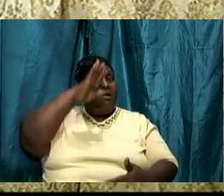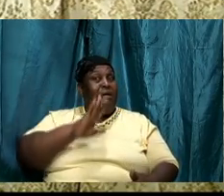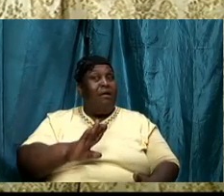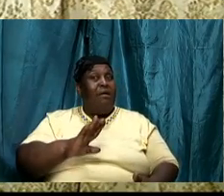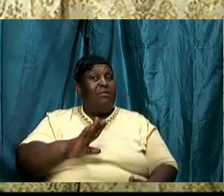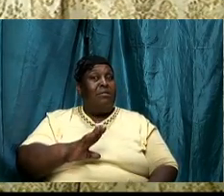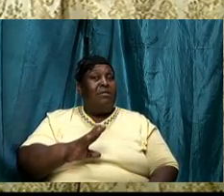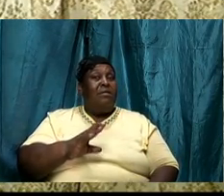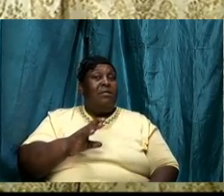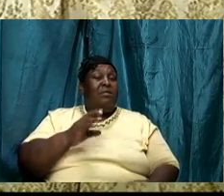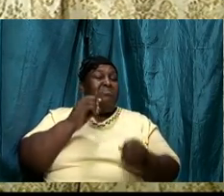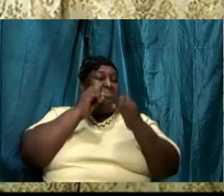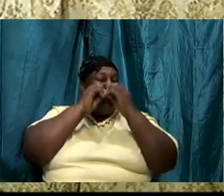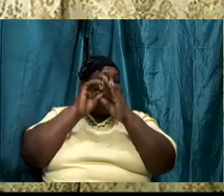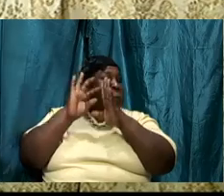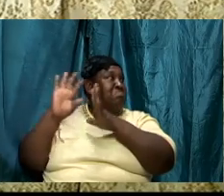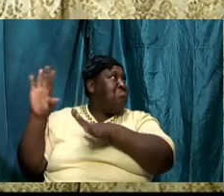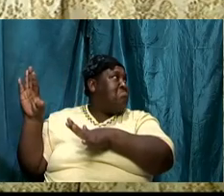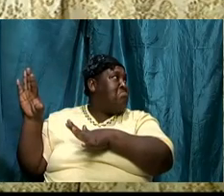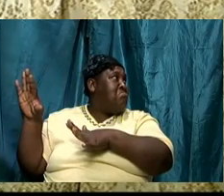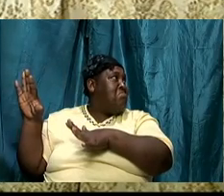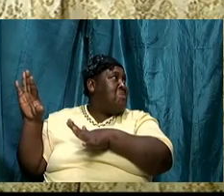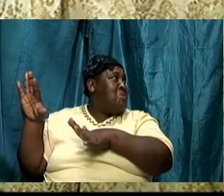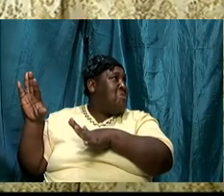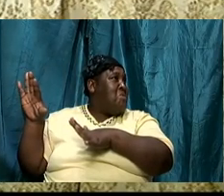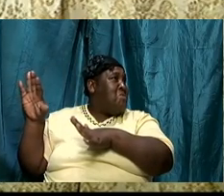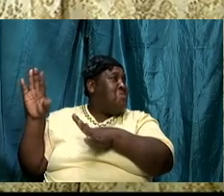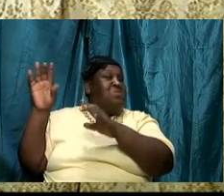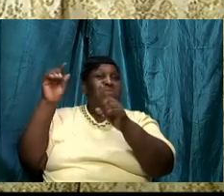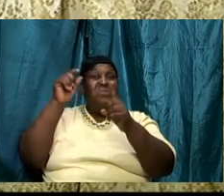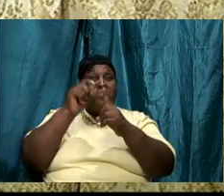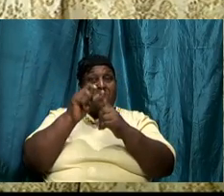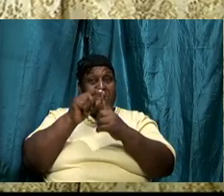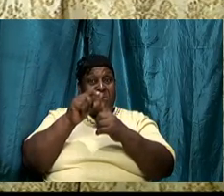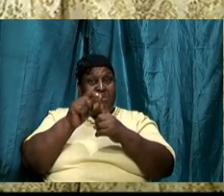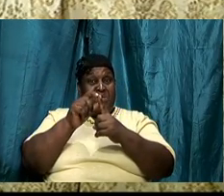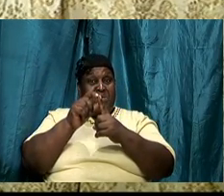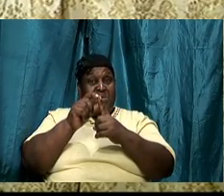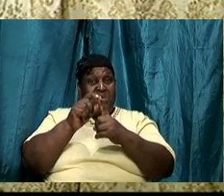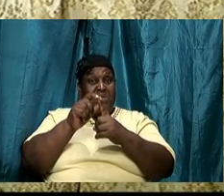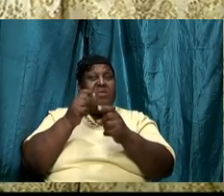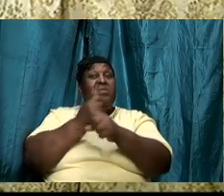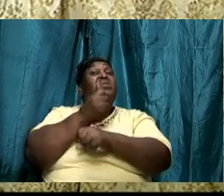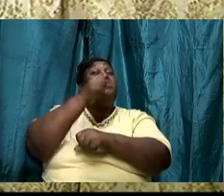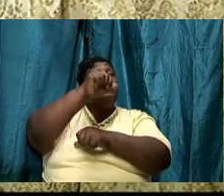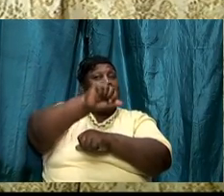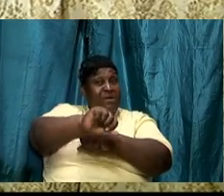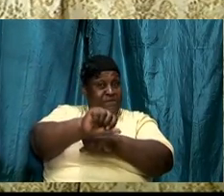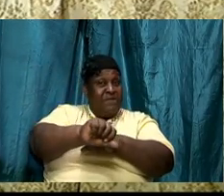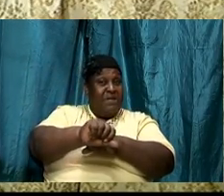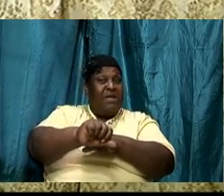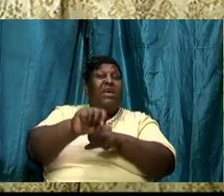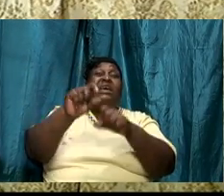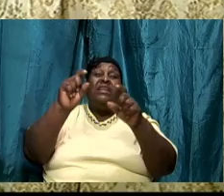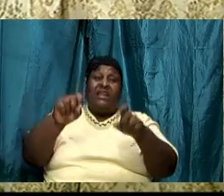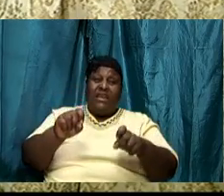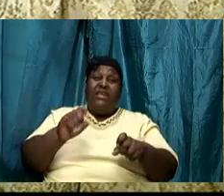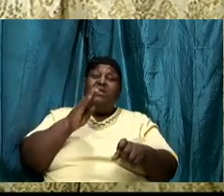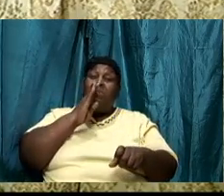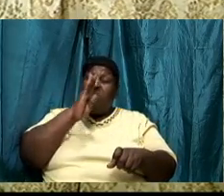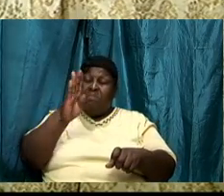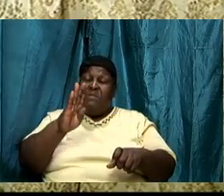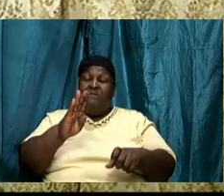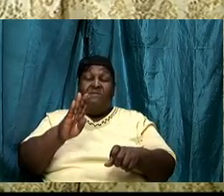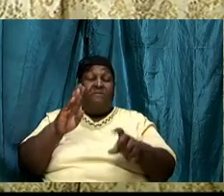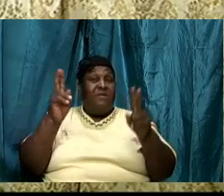We ignore the Word to our defeat and we need to be very clear.